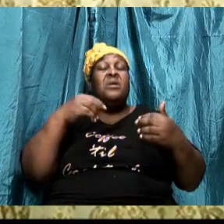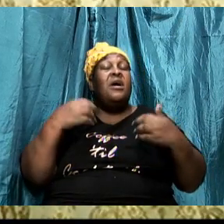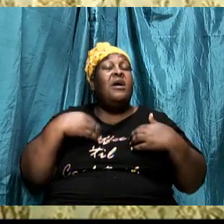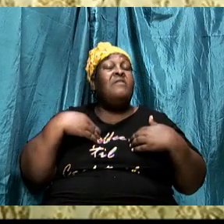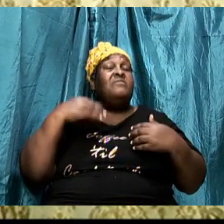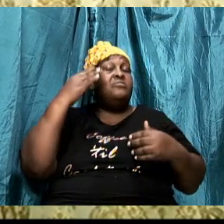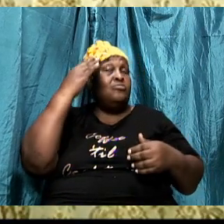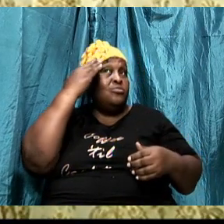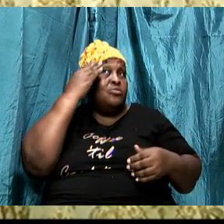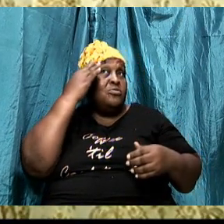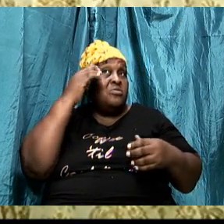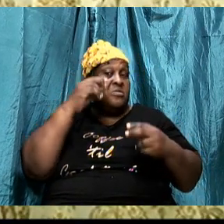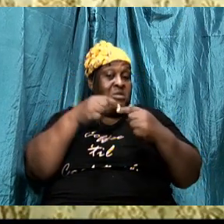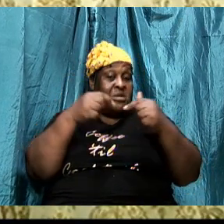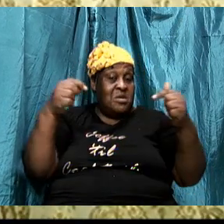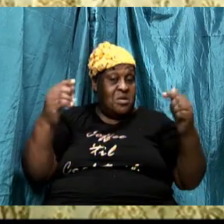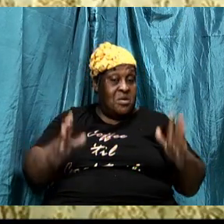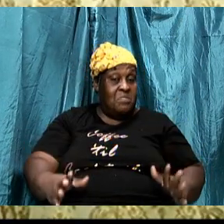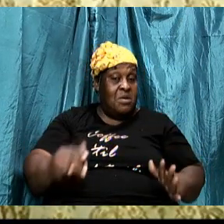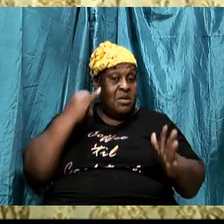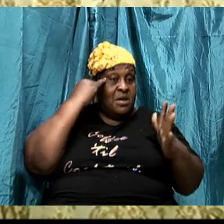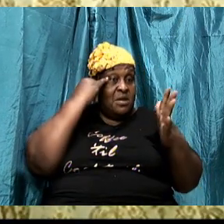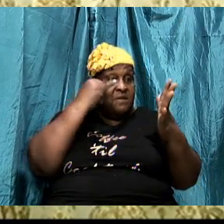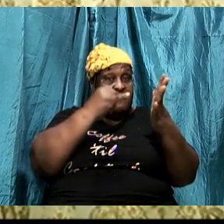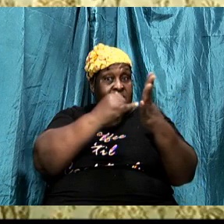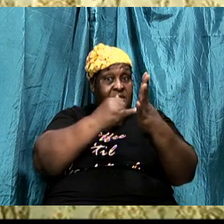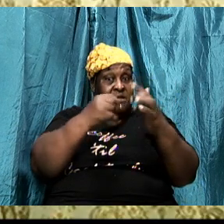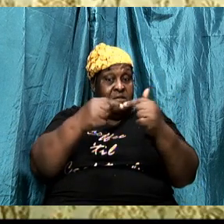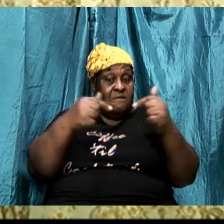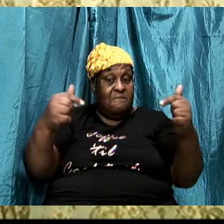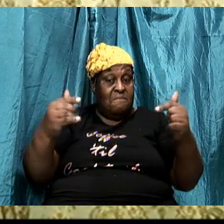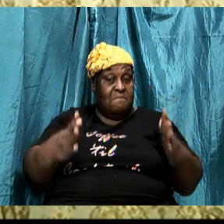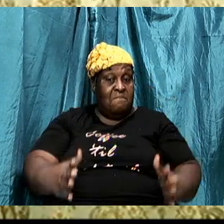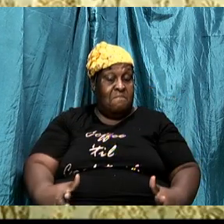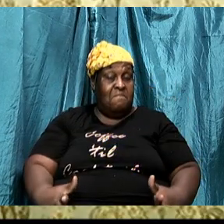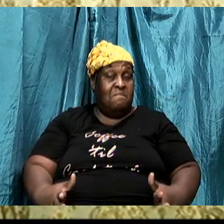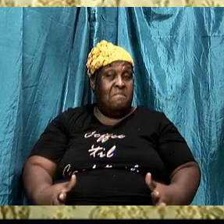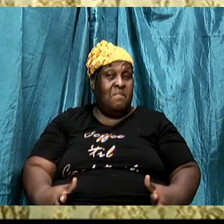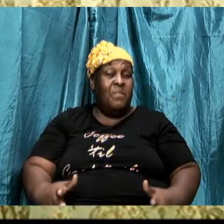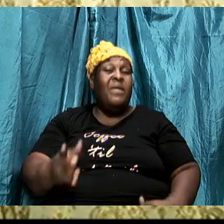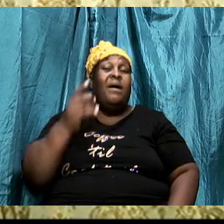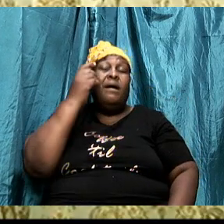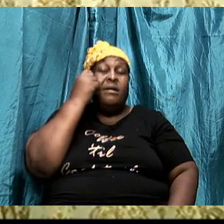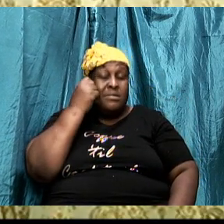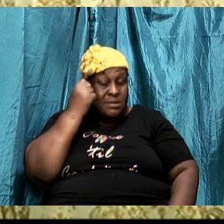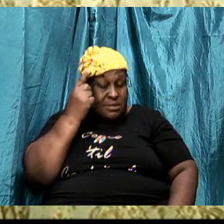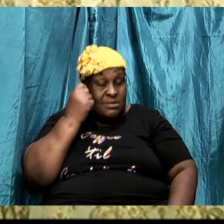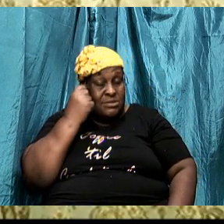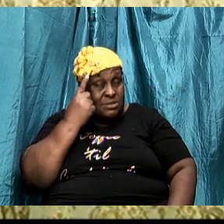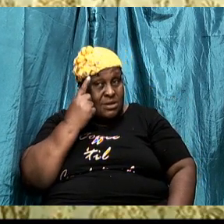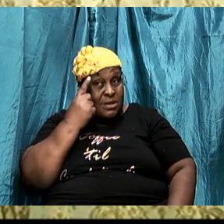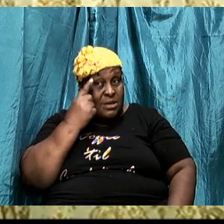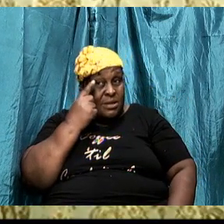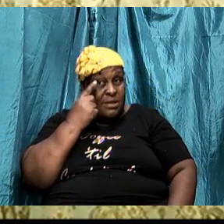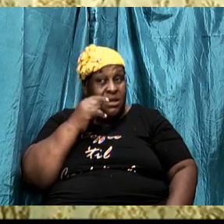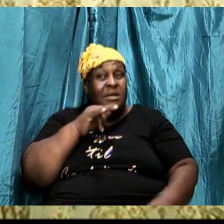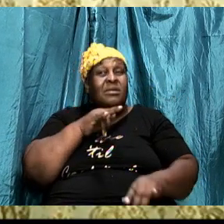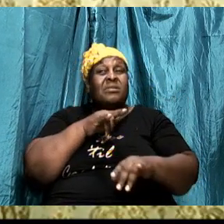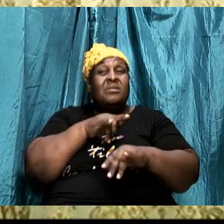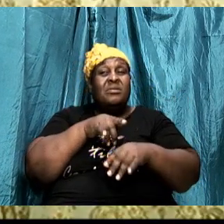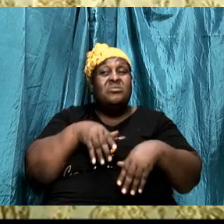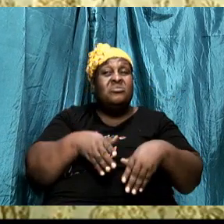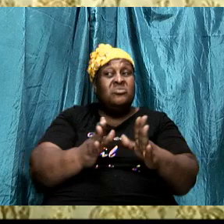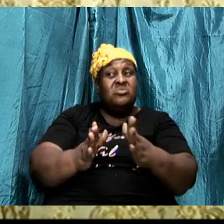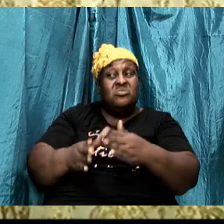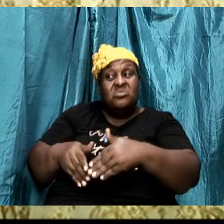to be able to identify the enemy. And we have got to understand the strategies and the